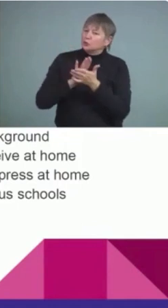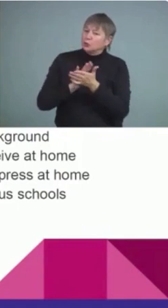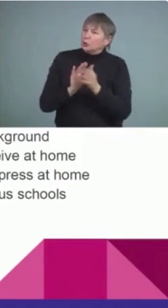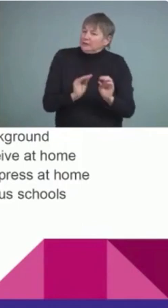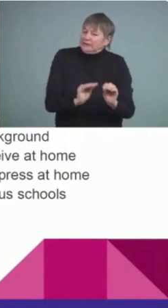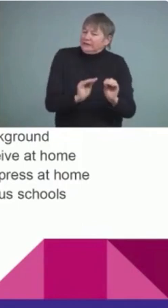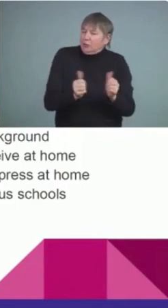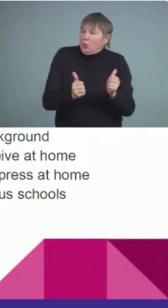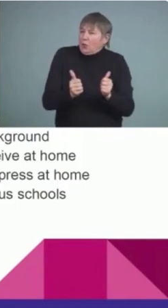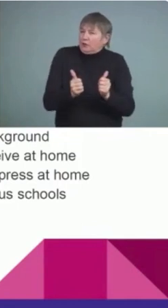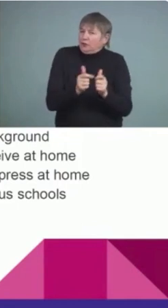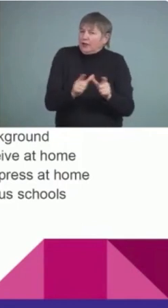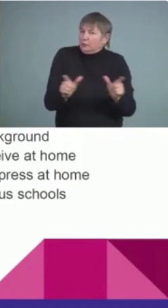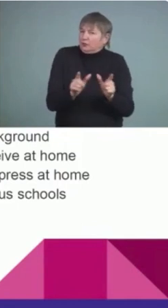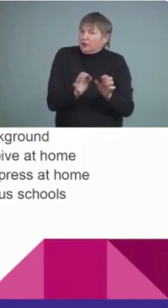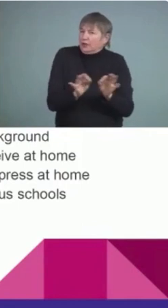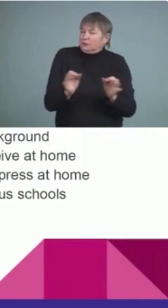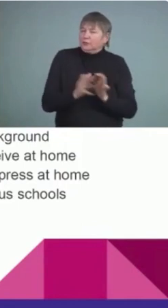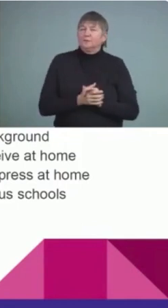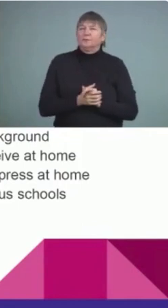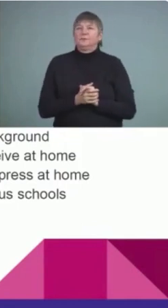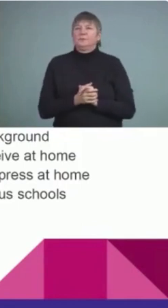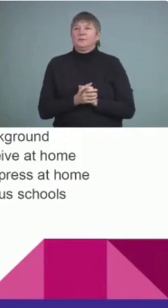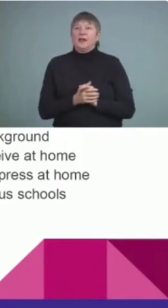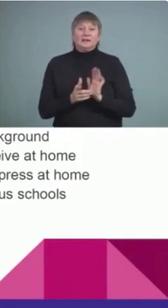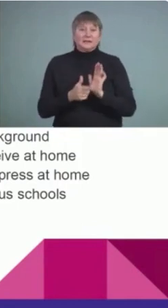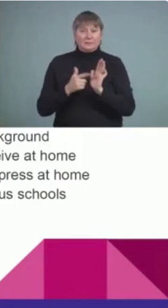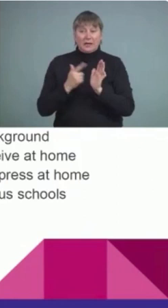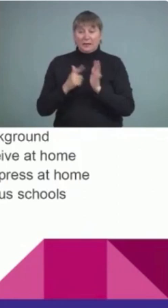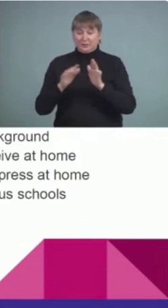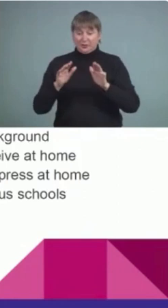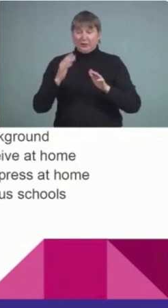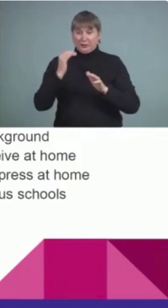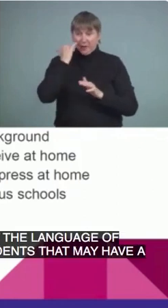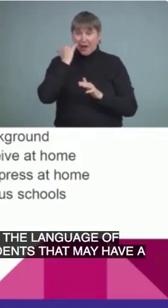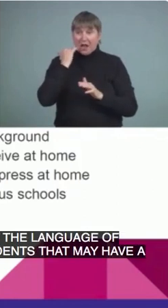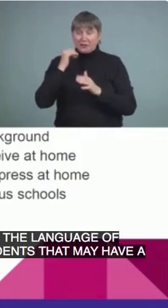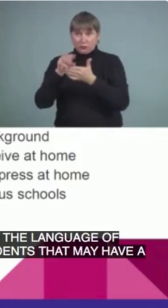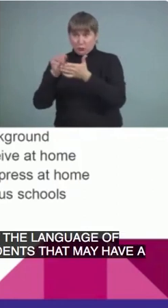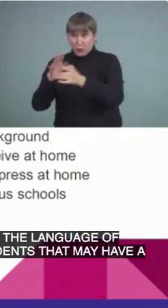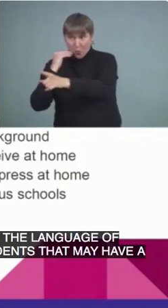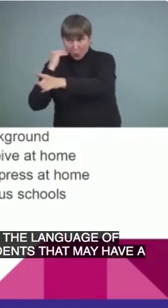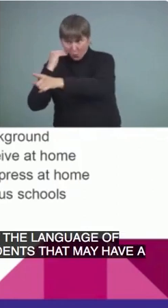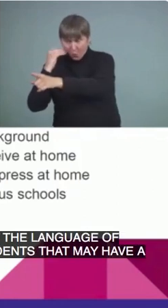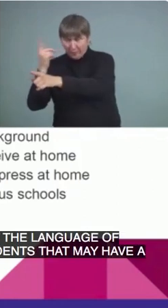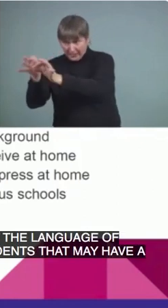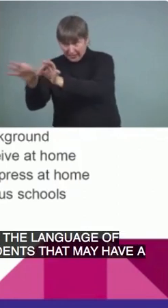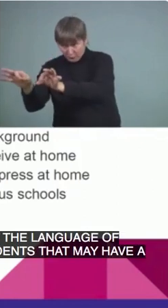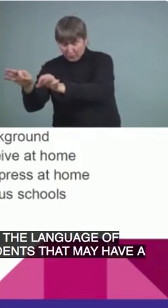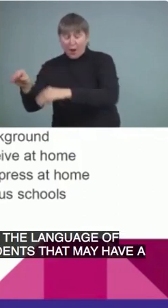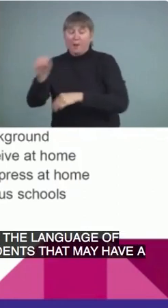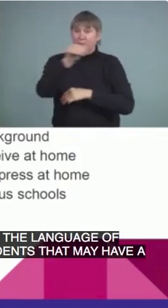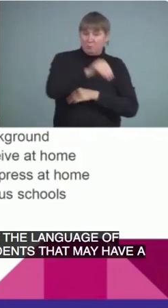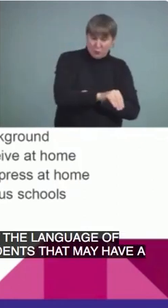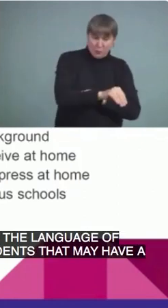that may have a home language, go to school in another language, and then they transfer schools,